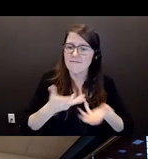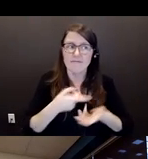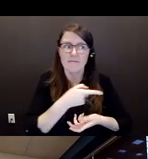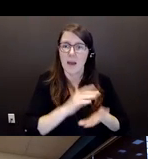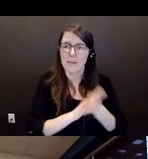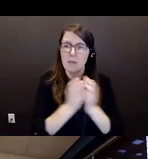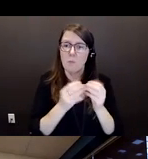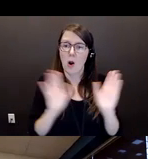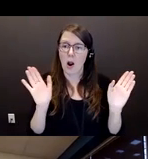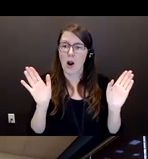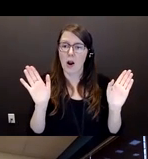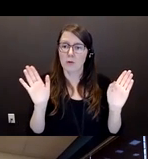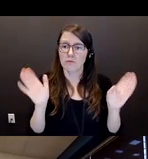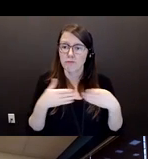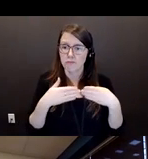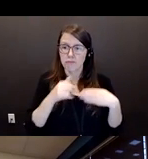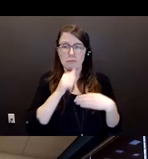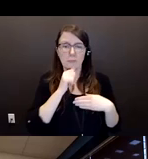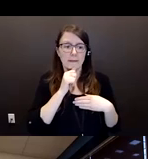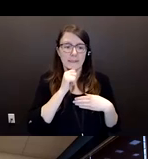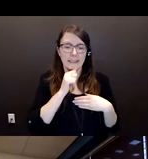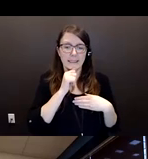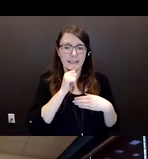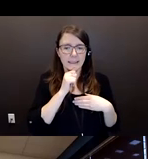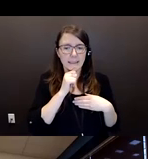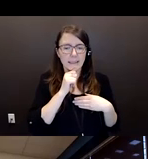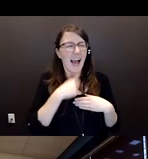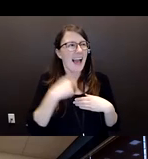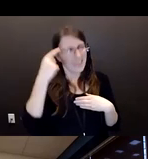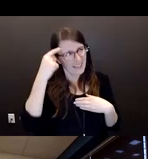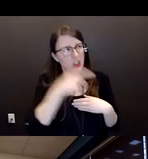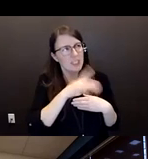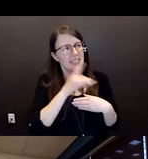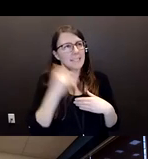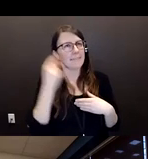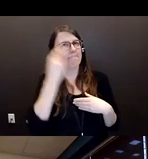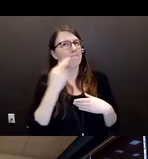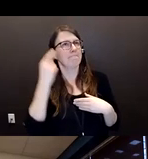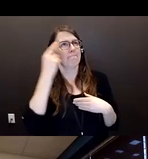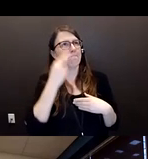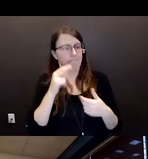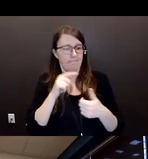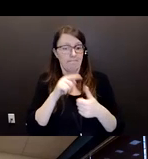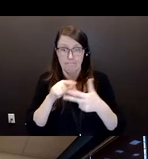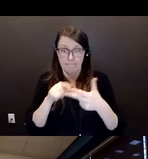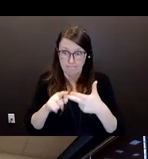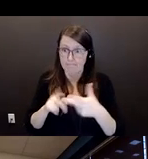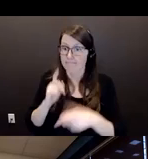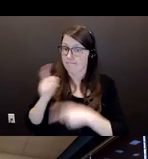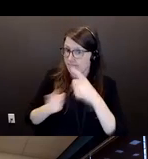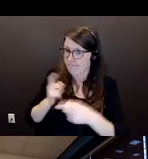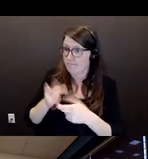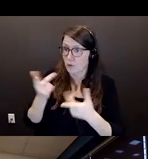she knew that what, what she was doing was almost enabling him